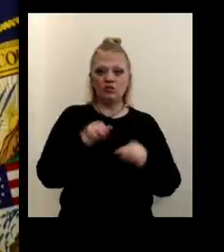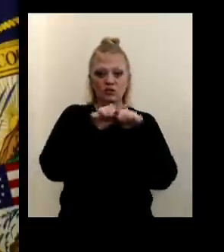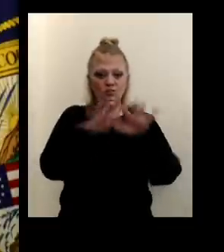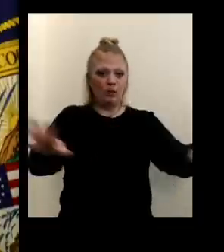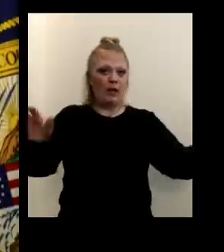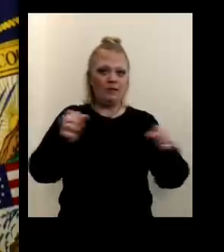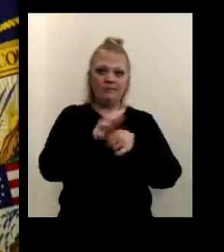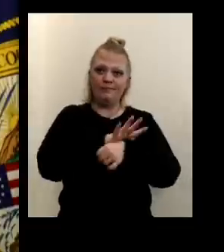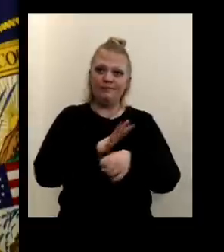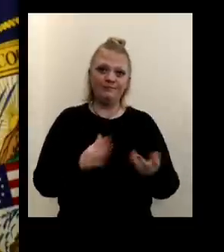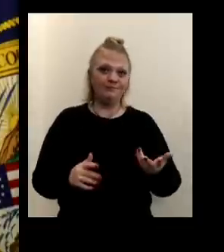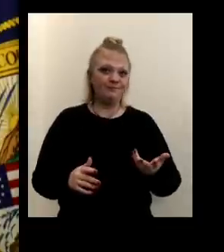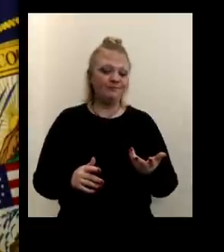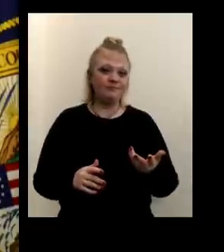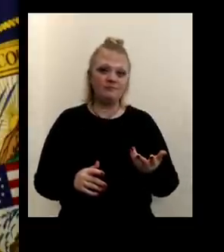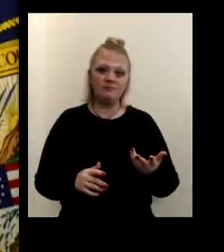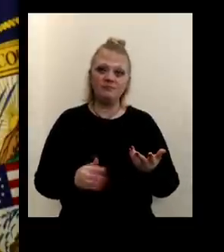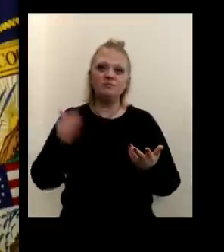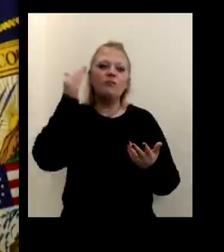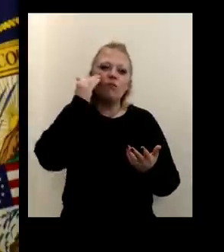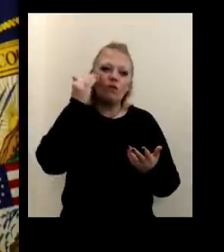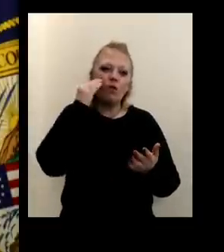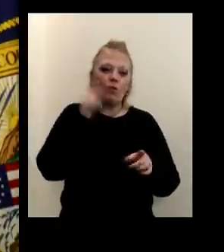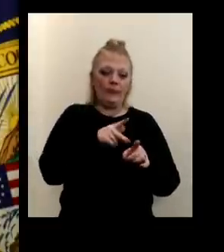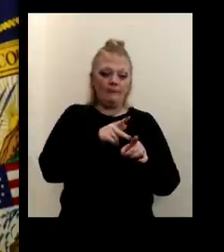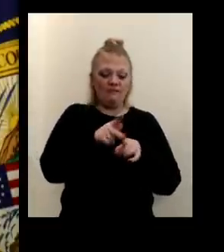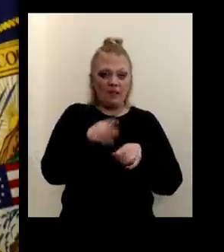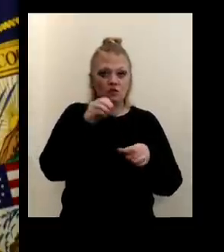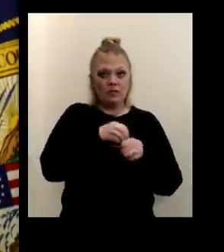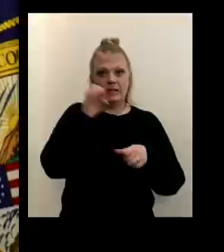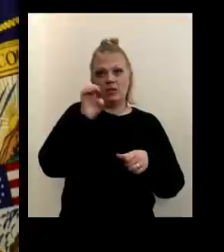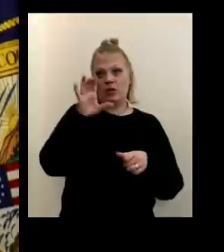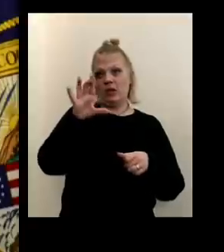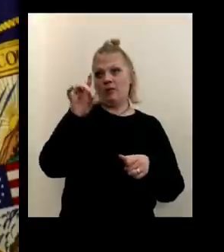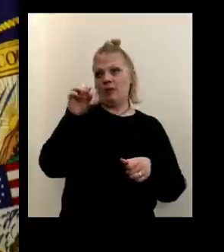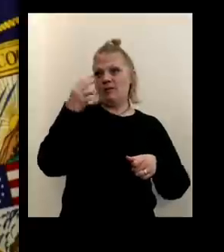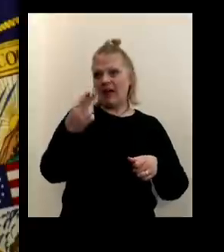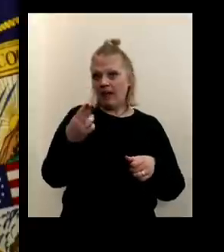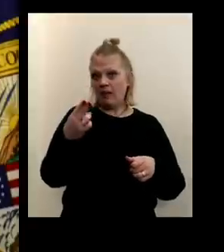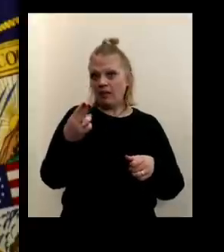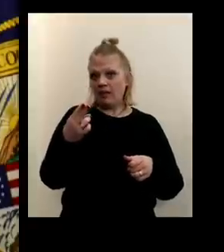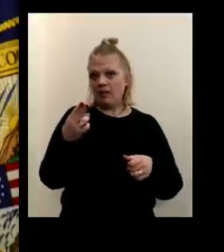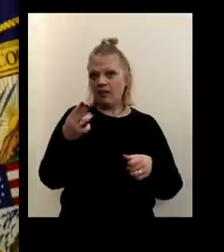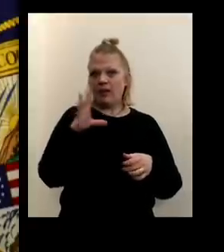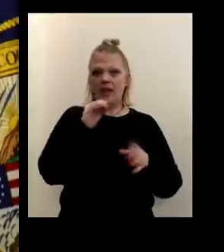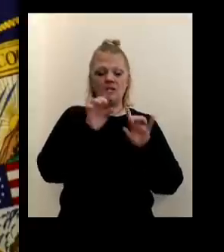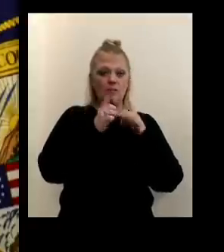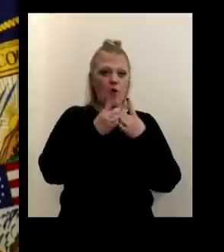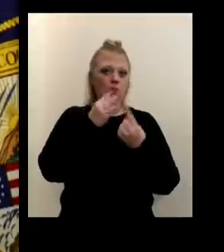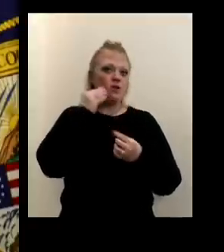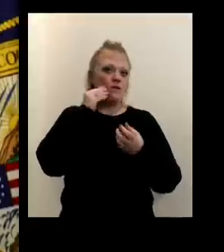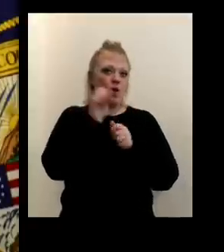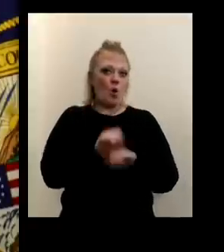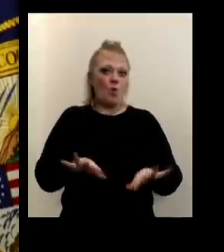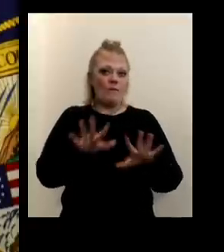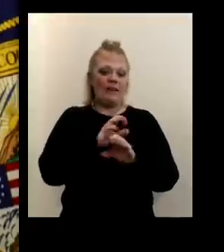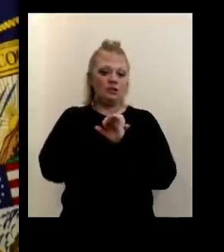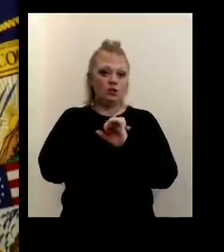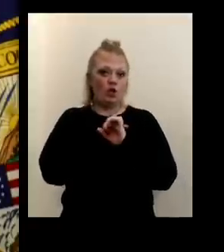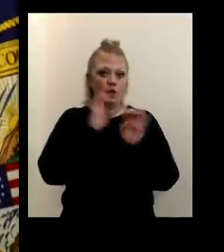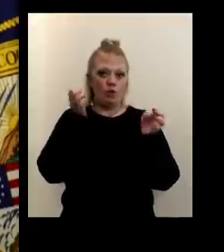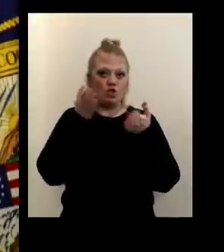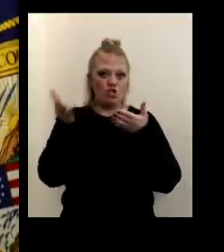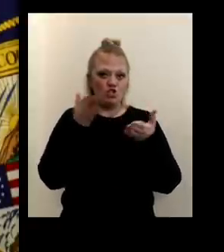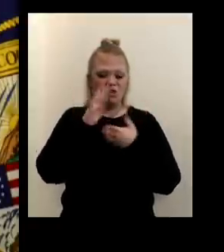of COVID-19. And just know that the professionals in the Erie County Health Department, the Erie County Department of Homeland Security and Emerging Services